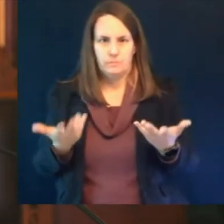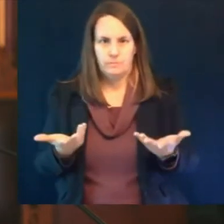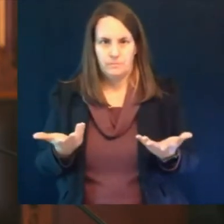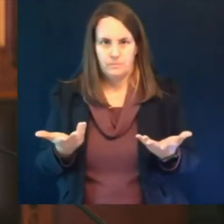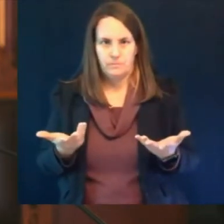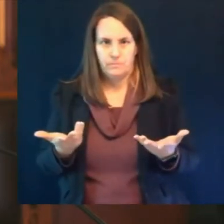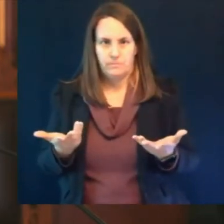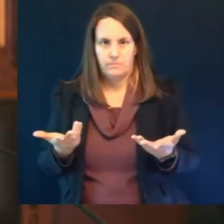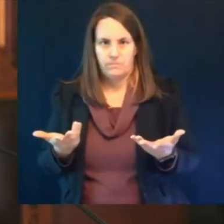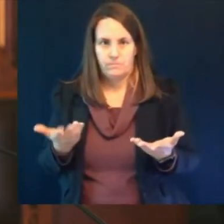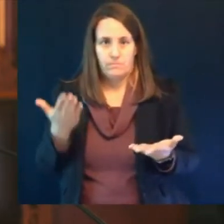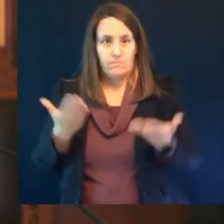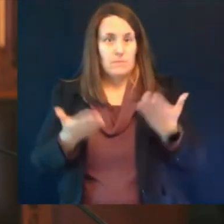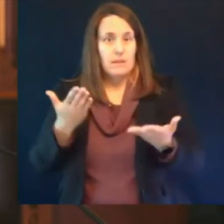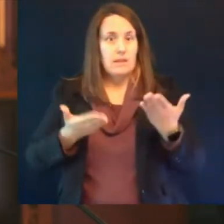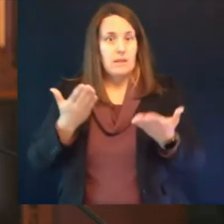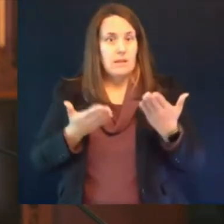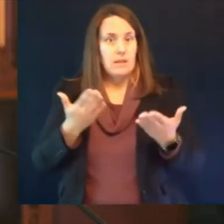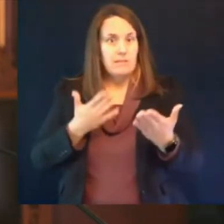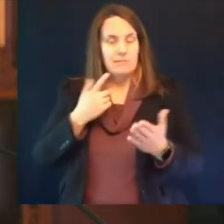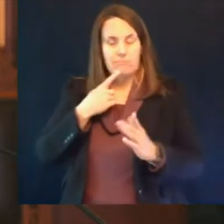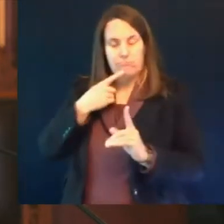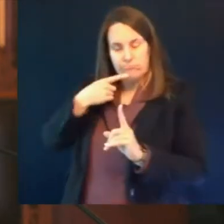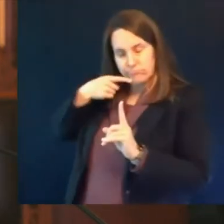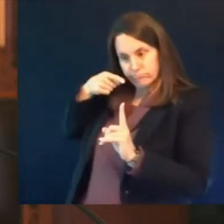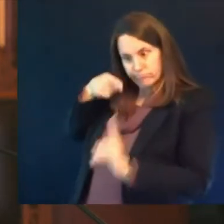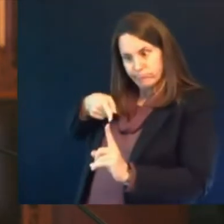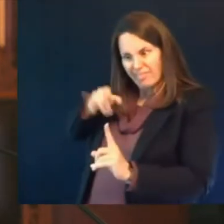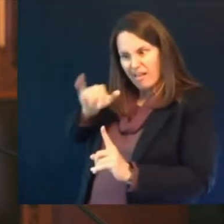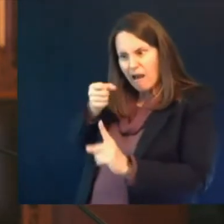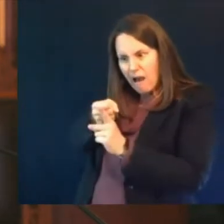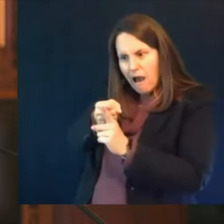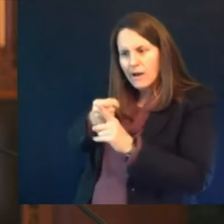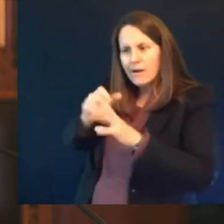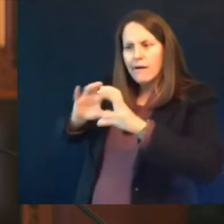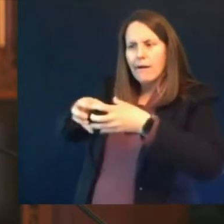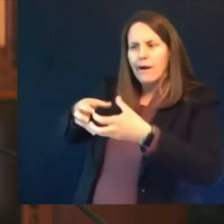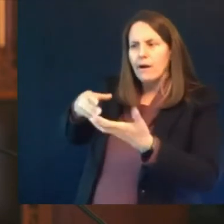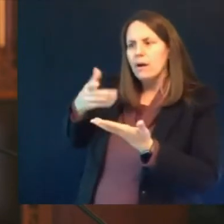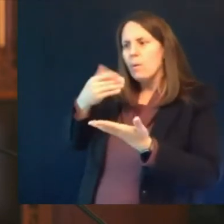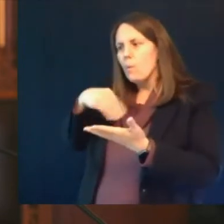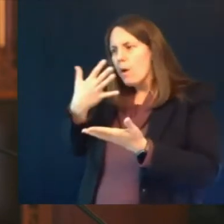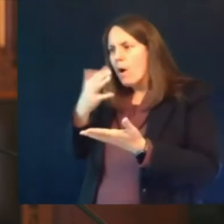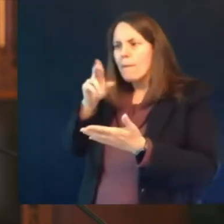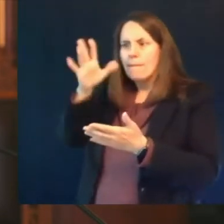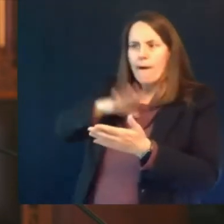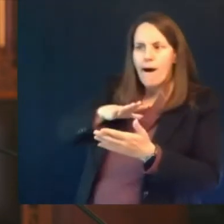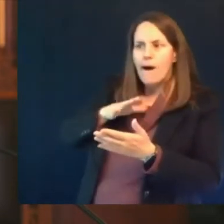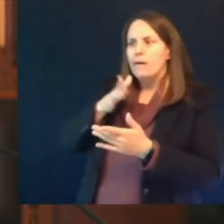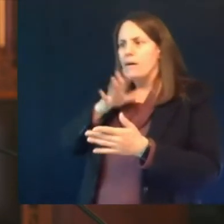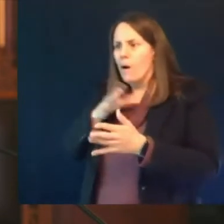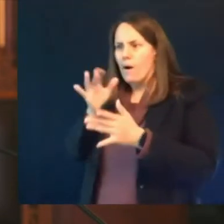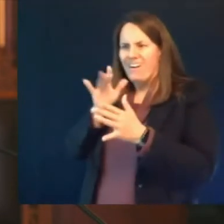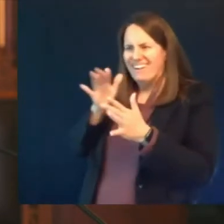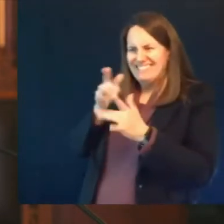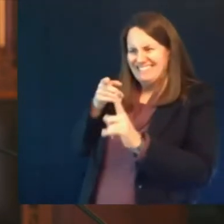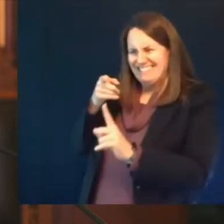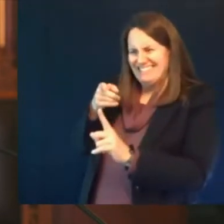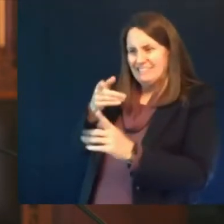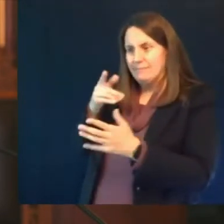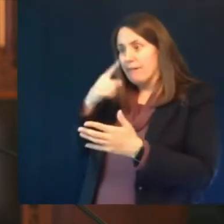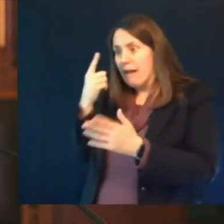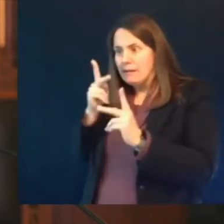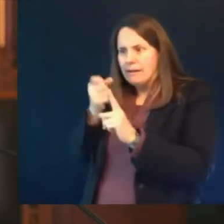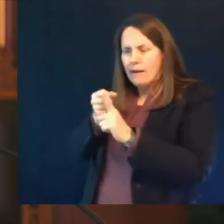in the general population or the group of people who have not received the vaccine and who investigate uh uh